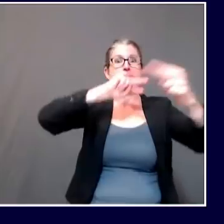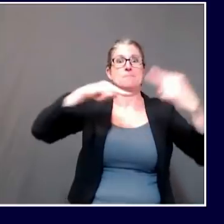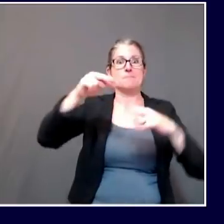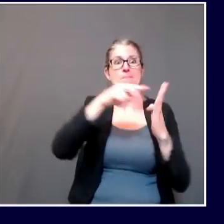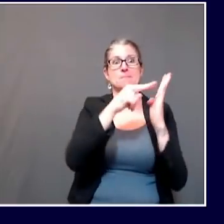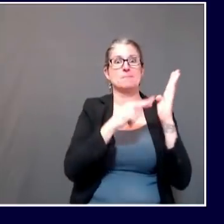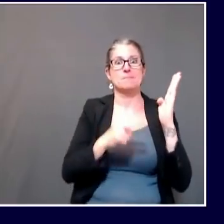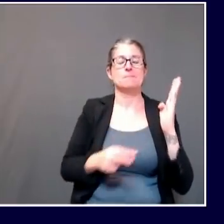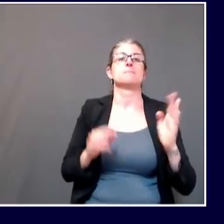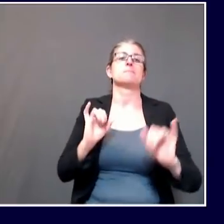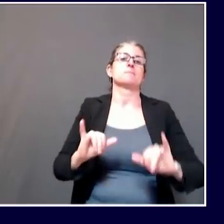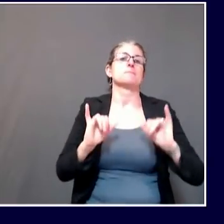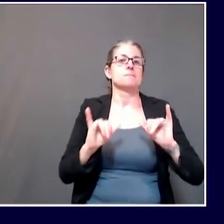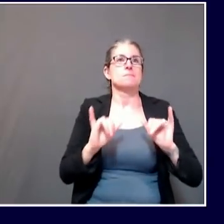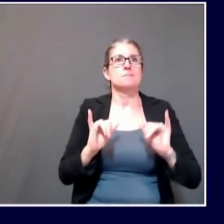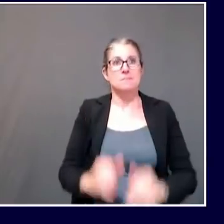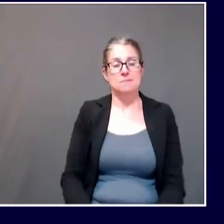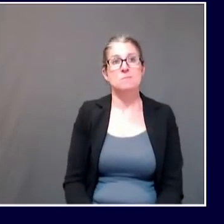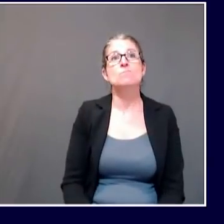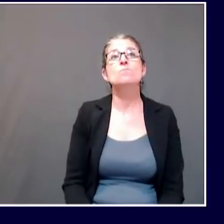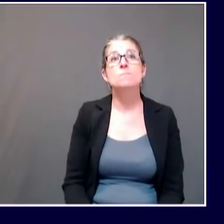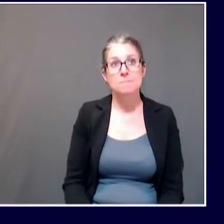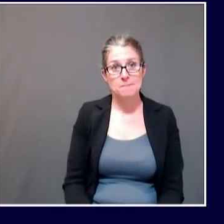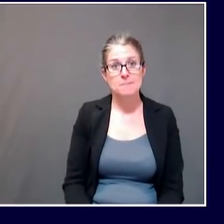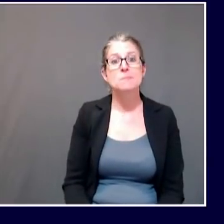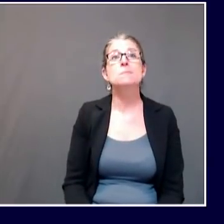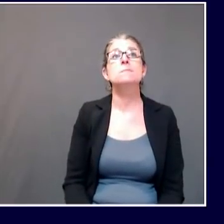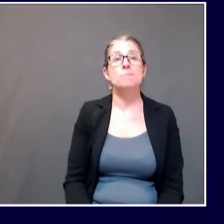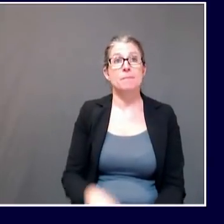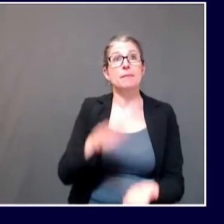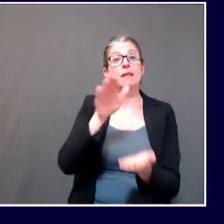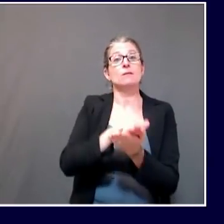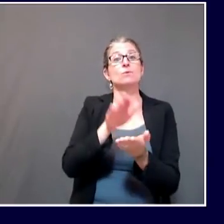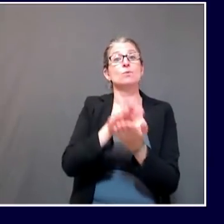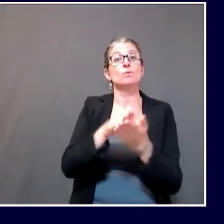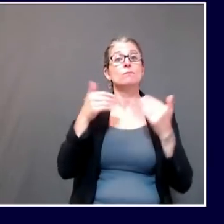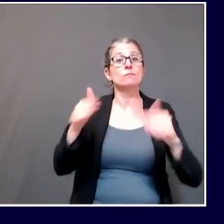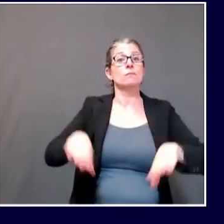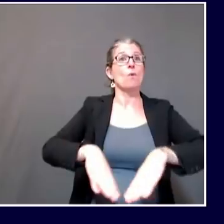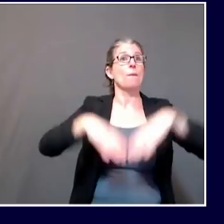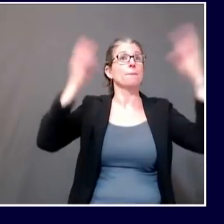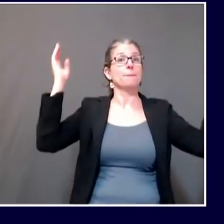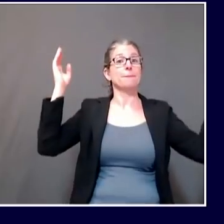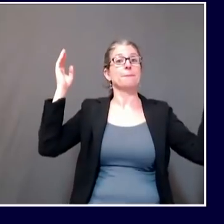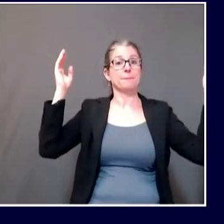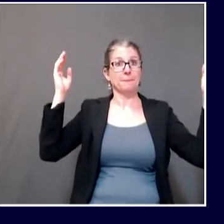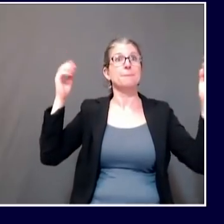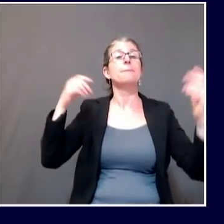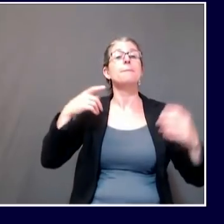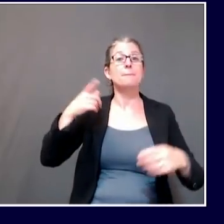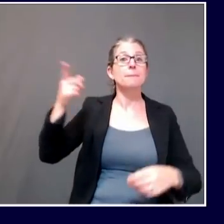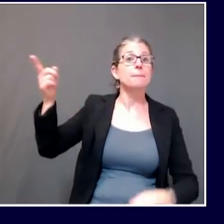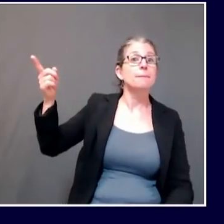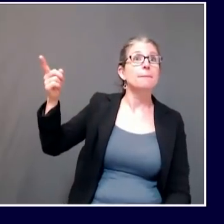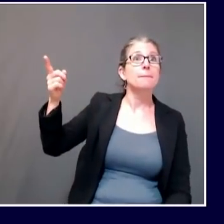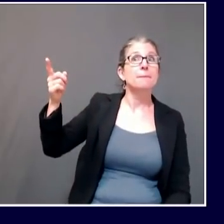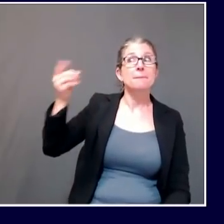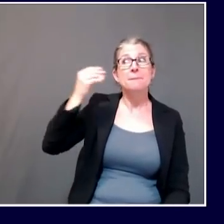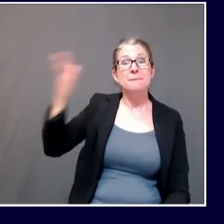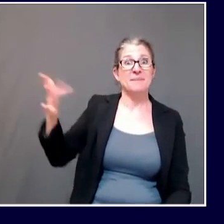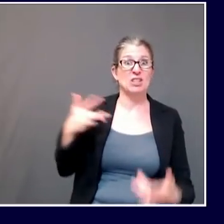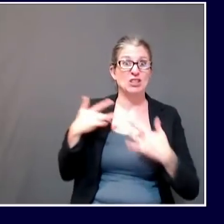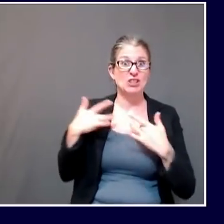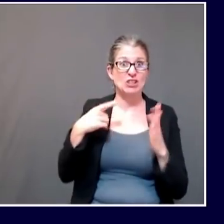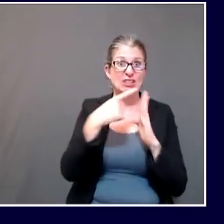time as schools are opening as we try to resolve the concerns that we've given to them, but we're not the only ones. Maine Superintendents